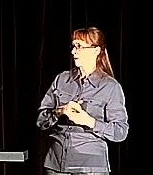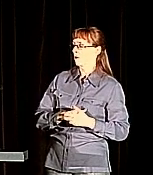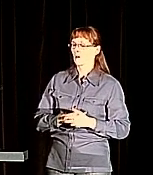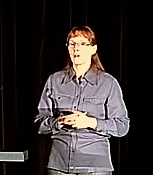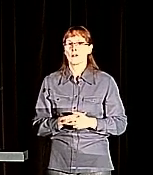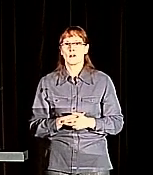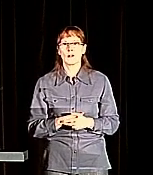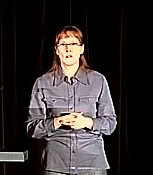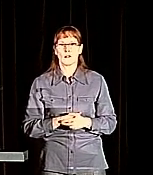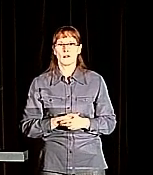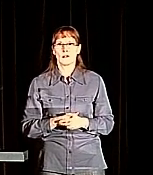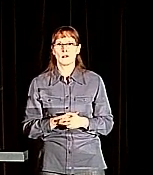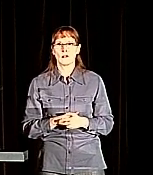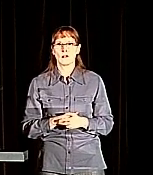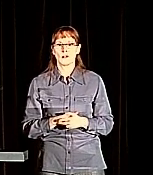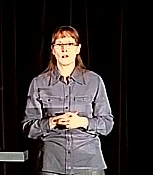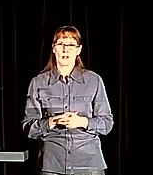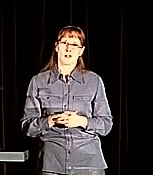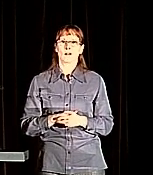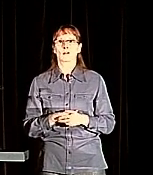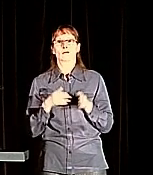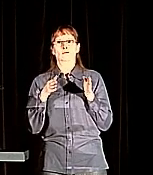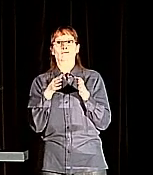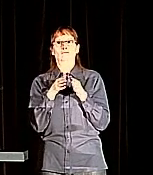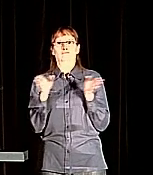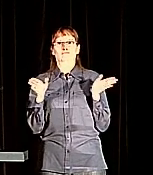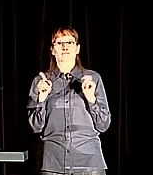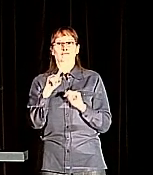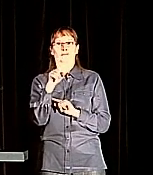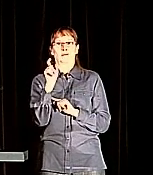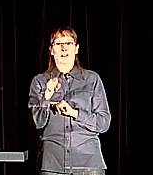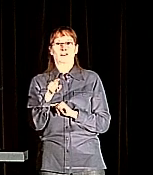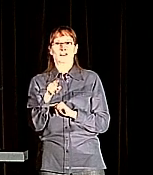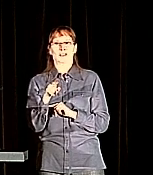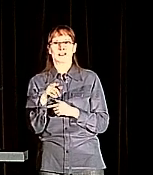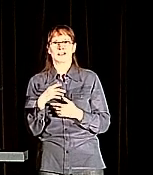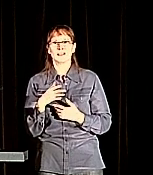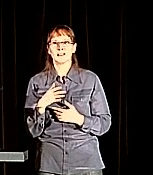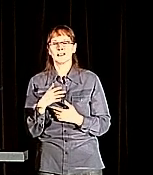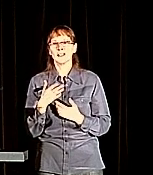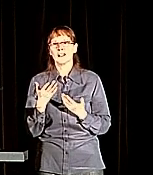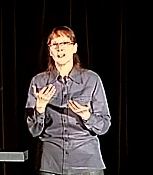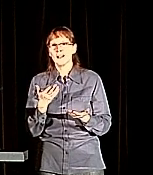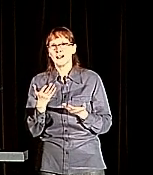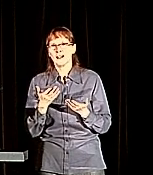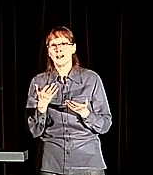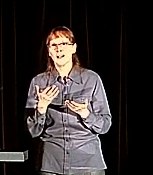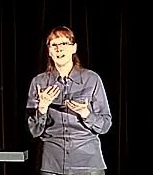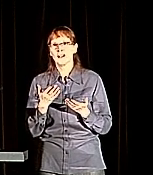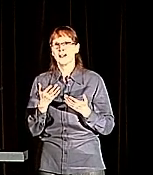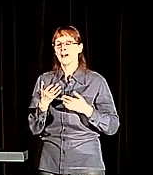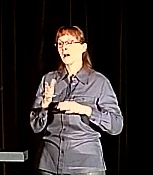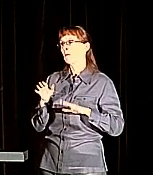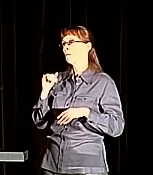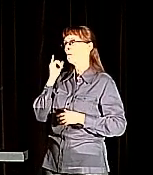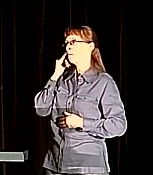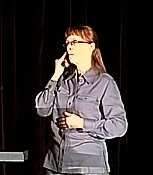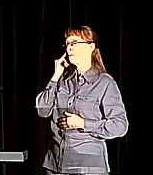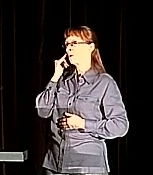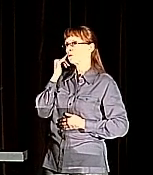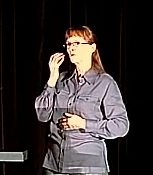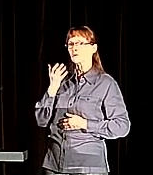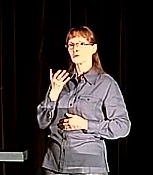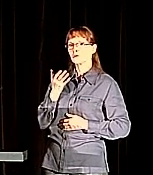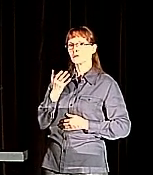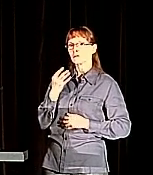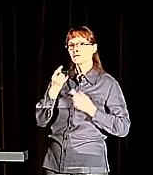Well, there is a pretty broad question. Do you have anything specific that you would like for me to answer? I suppose in particular,